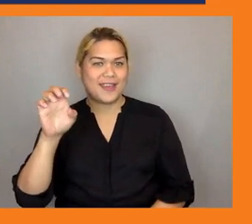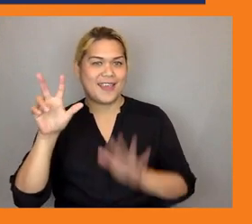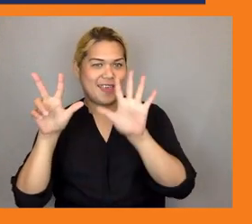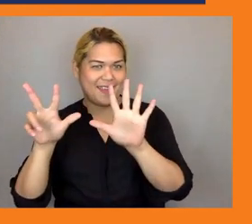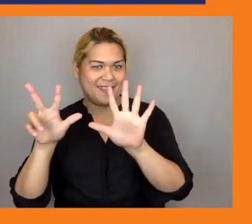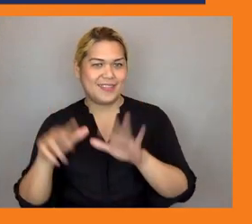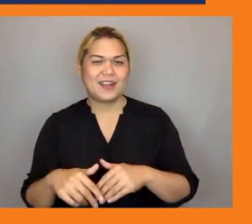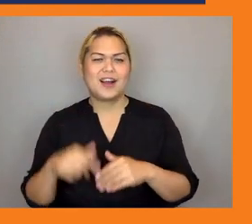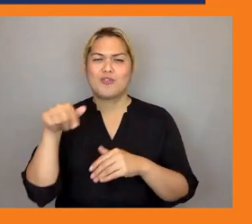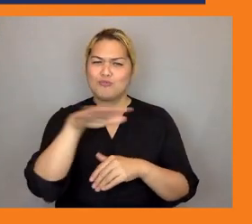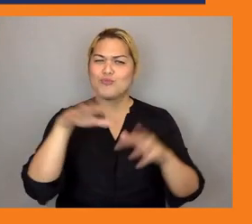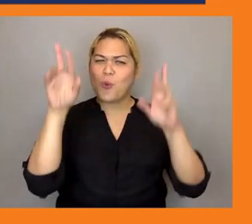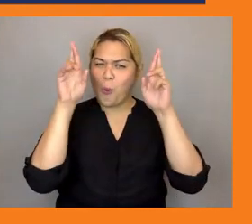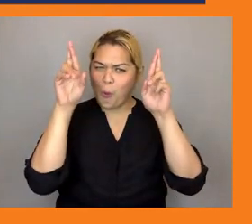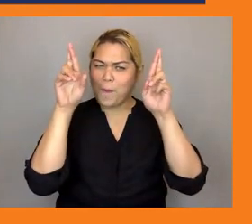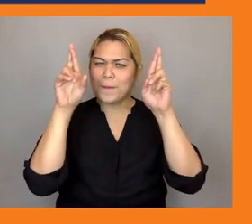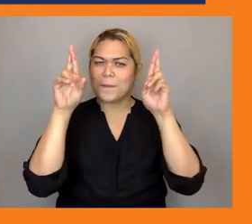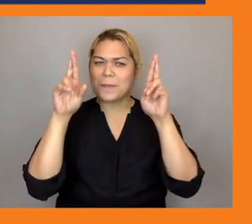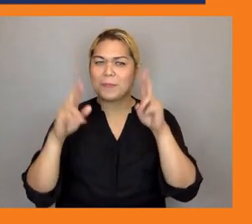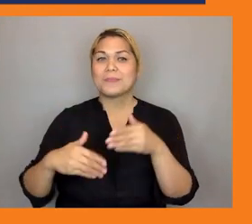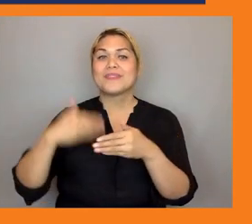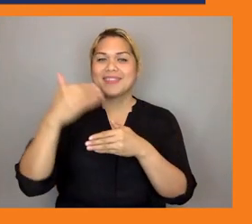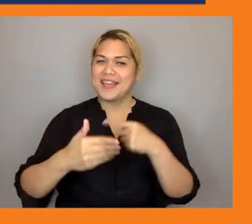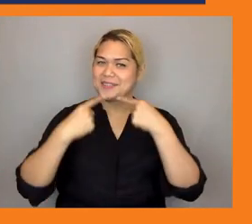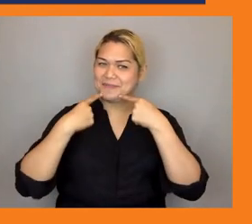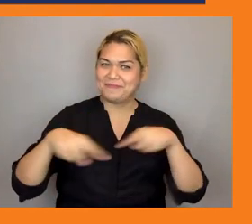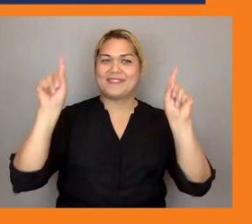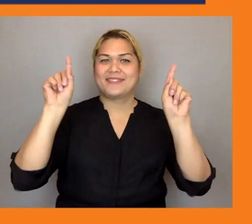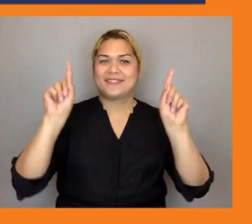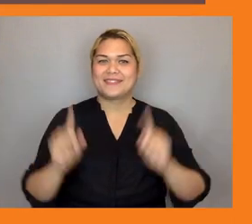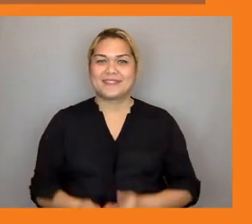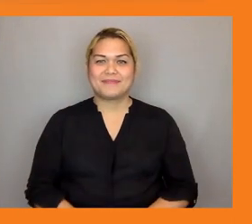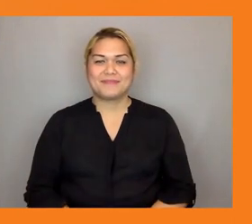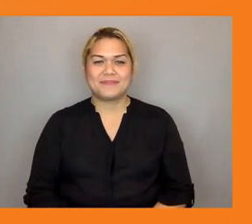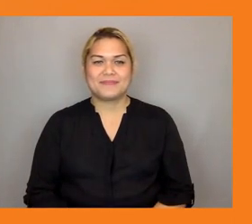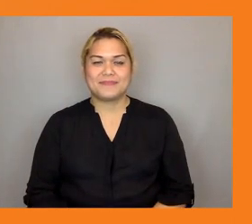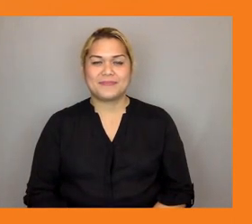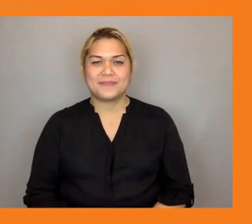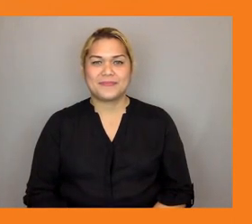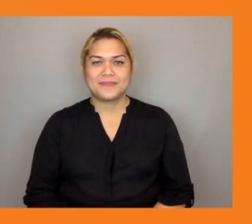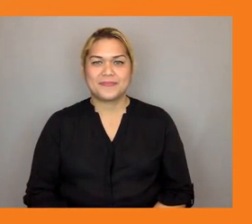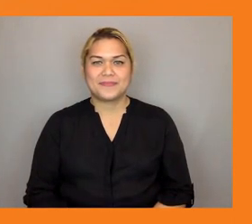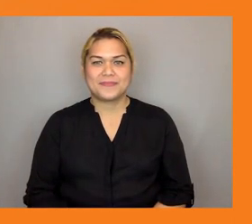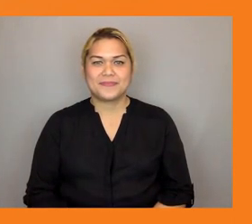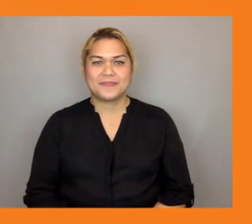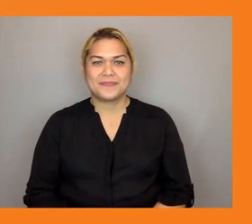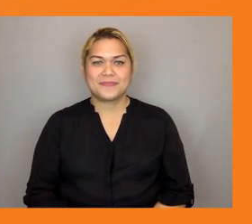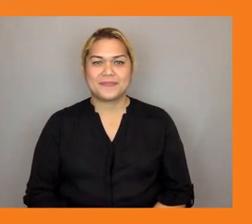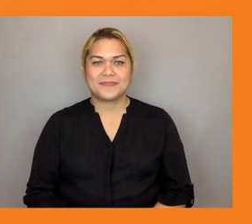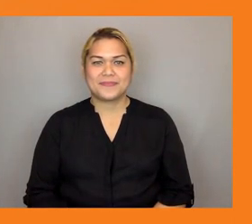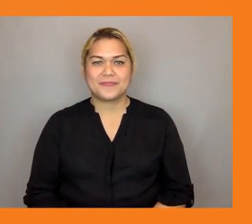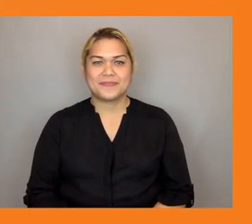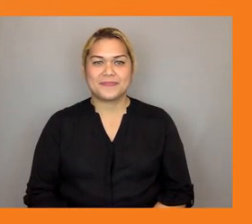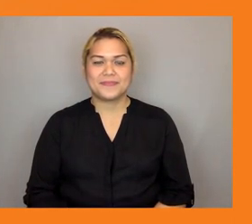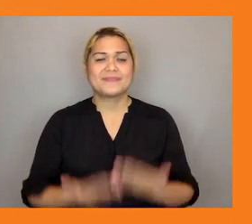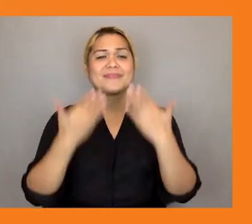successful thank you thank you talia um thanks for